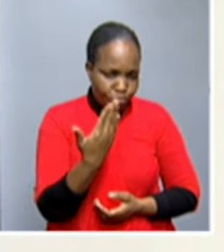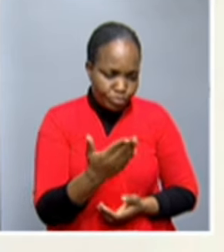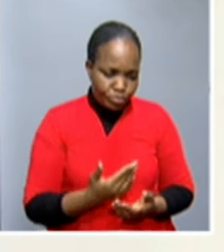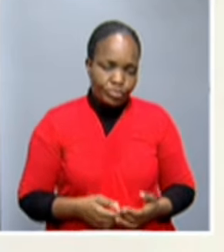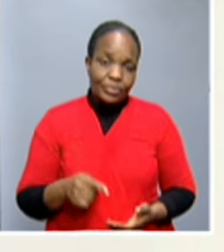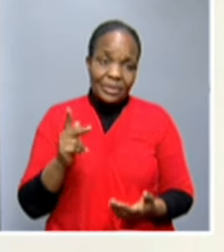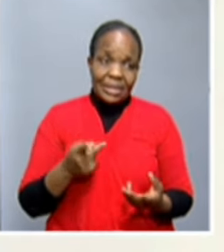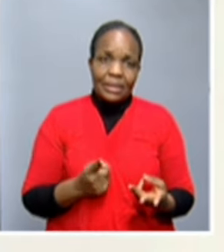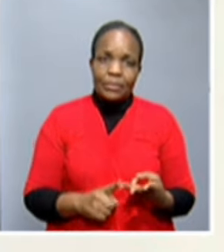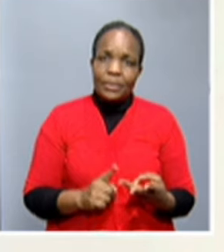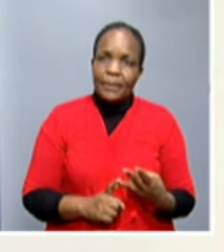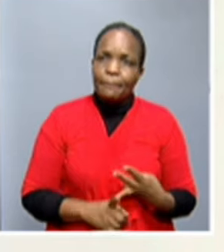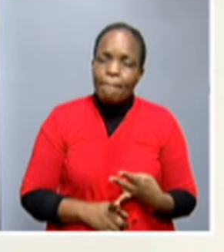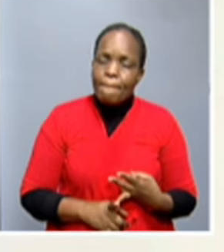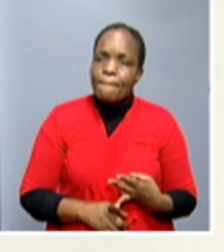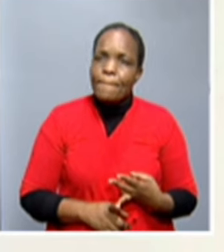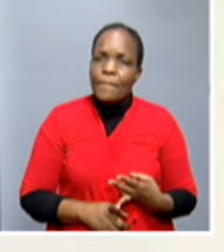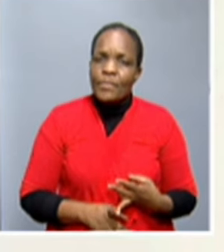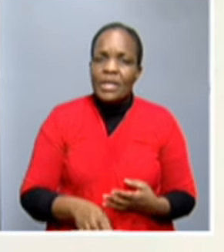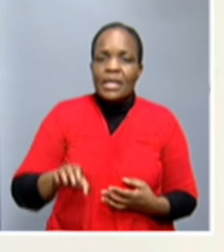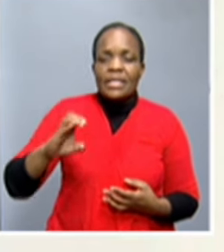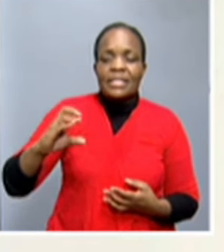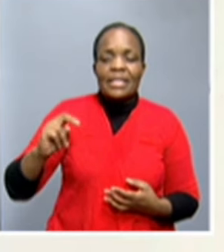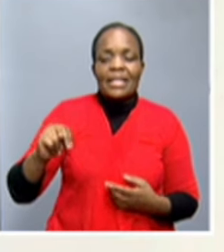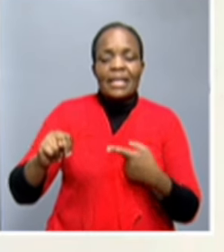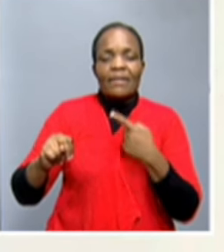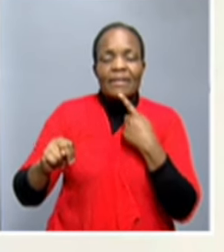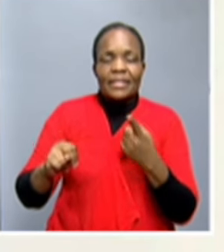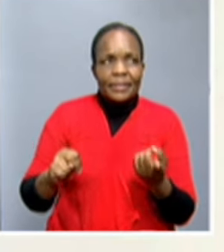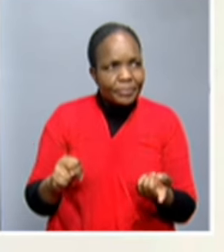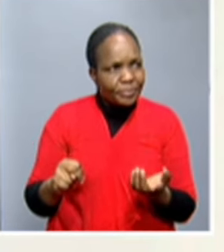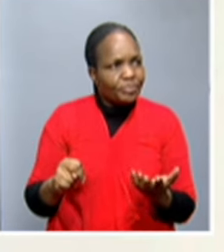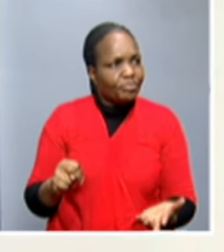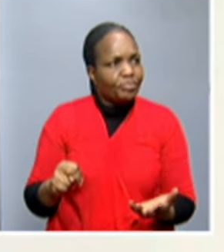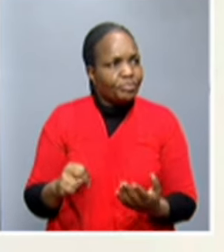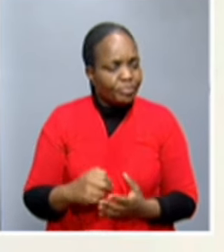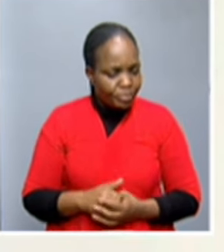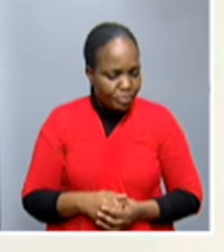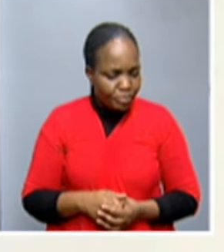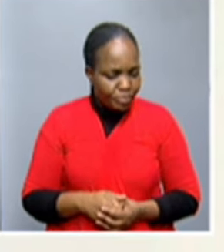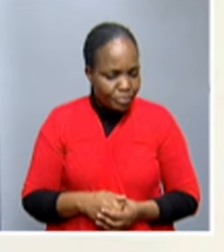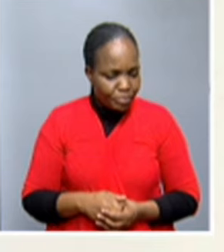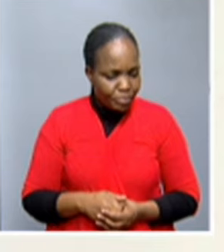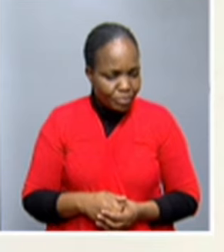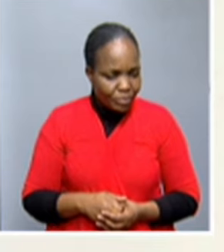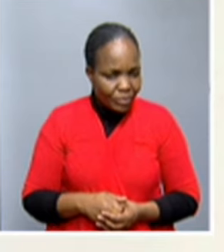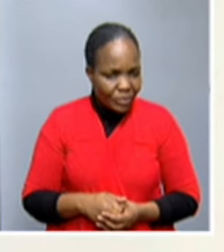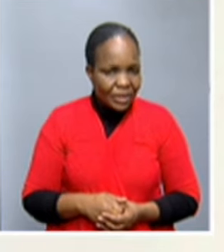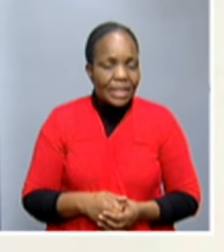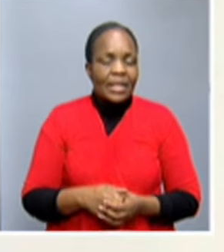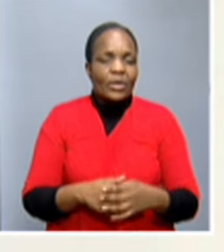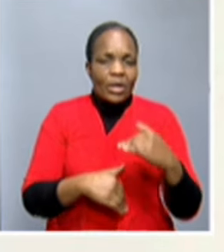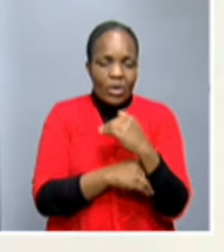Also, according to the ECN, they said the regional government also